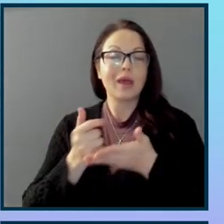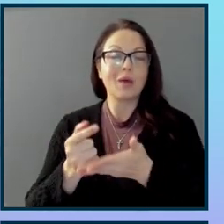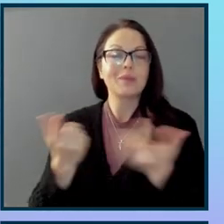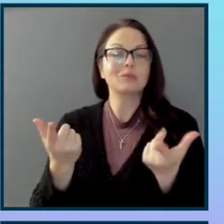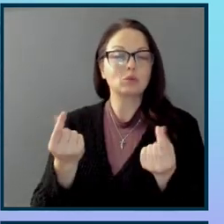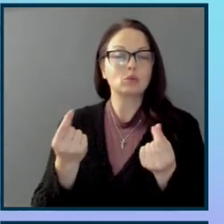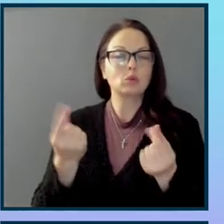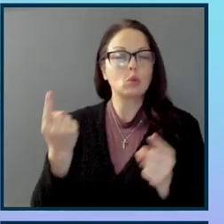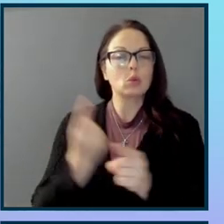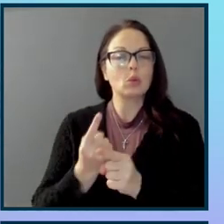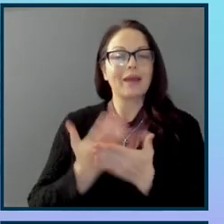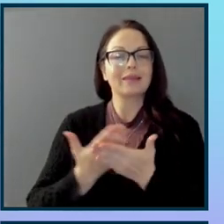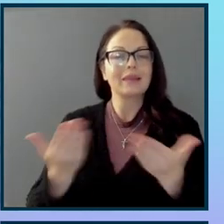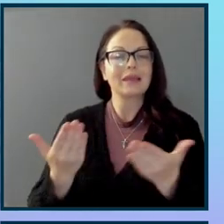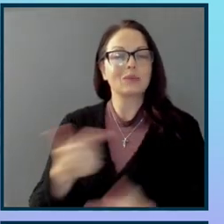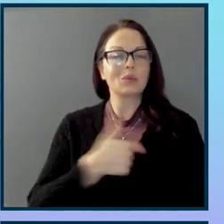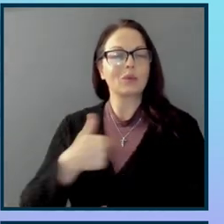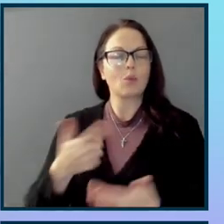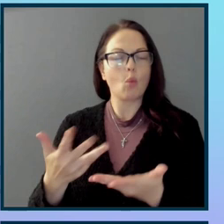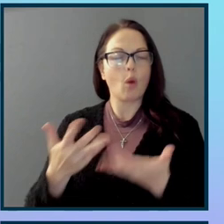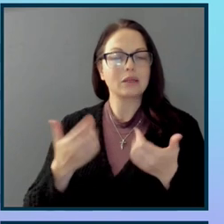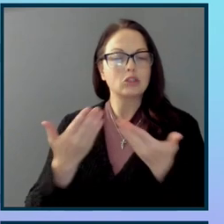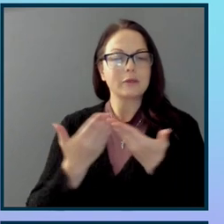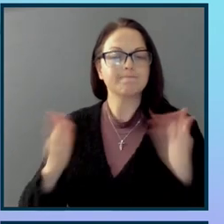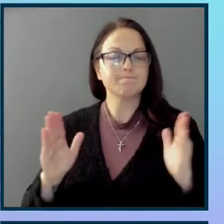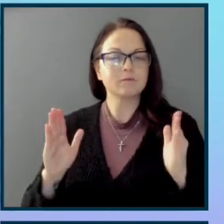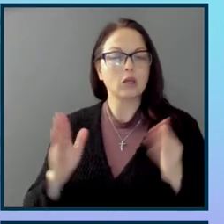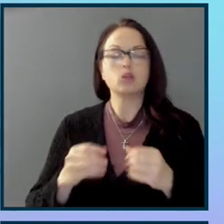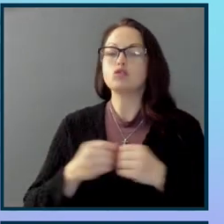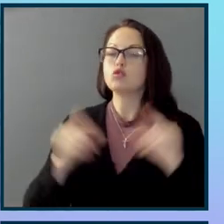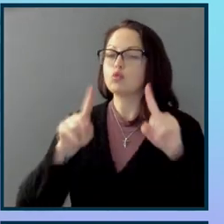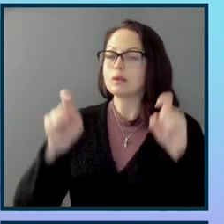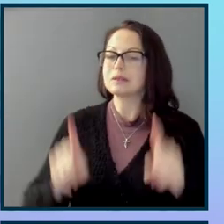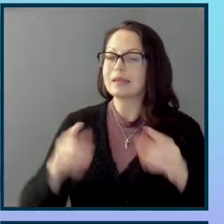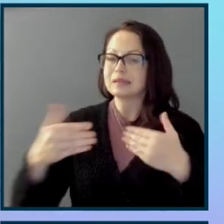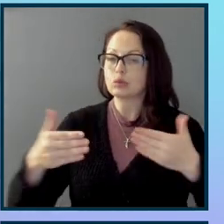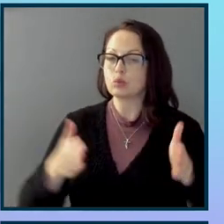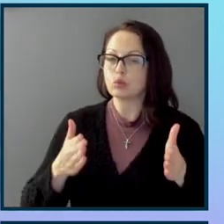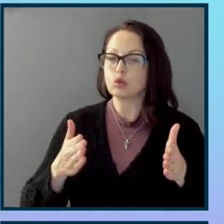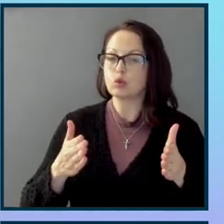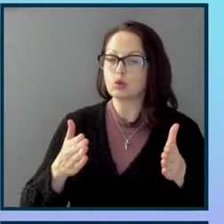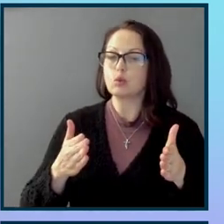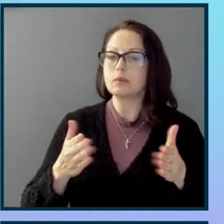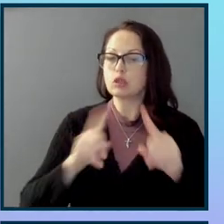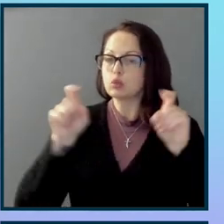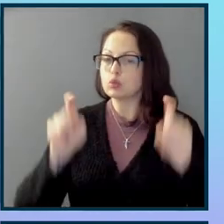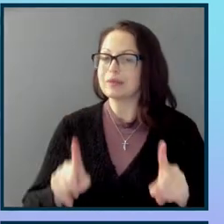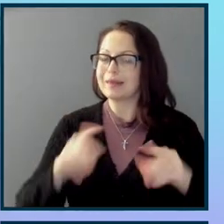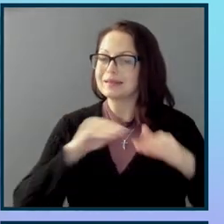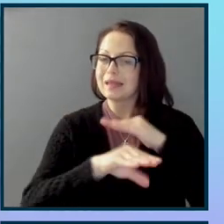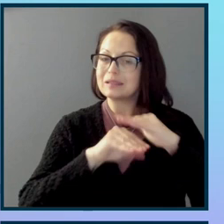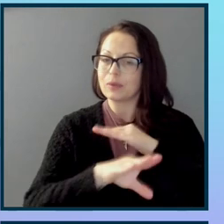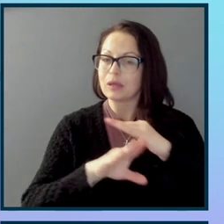We wanted to provide transparency to accessibility testing rules, to consider accessibility as code was being created rather